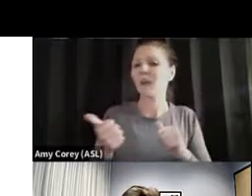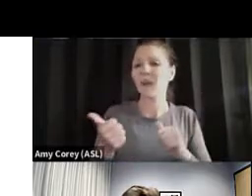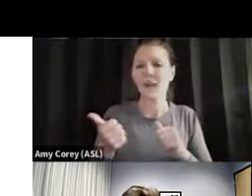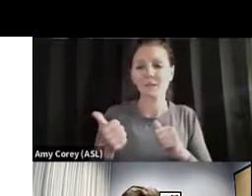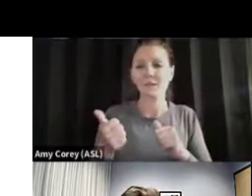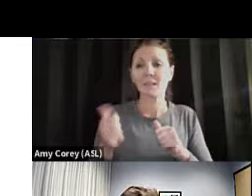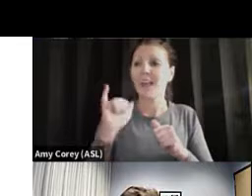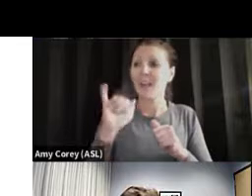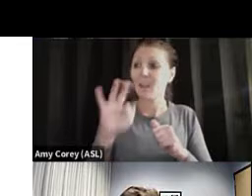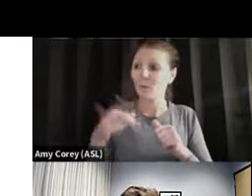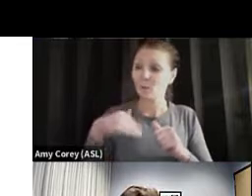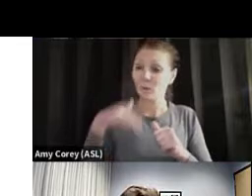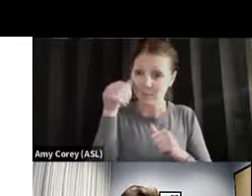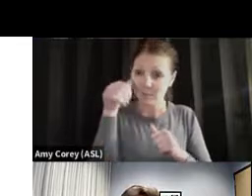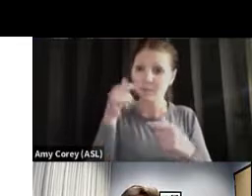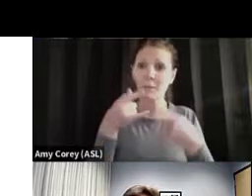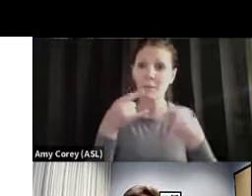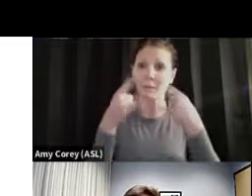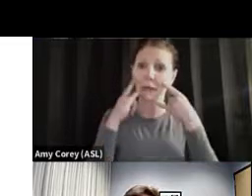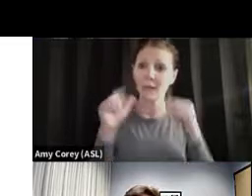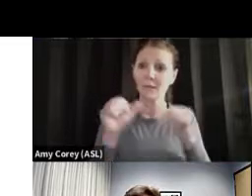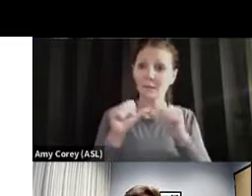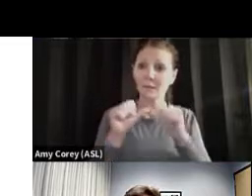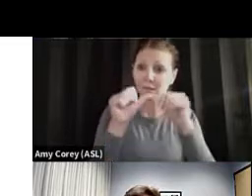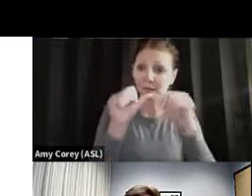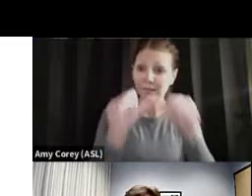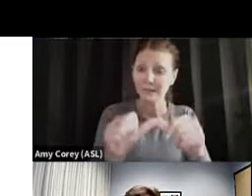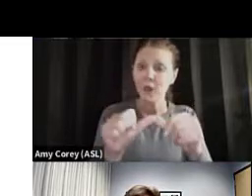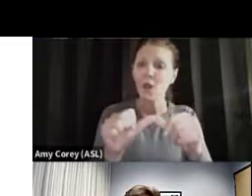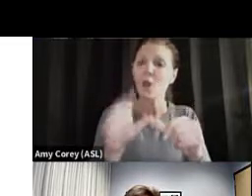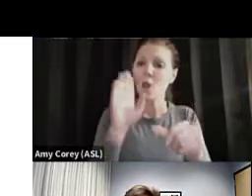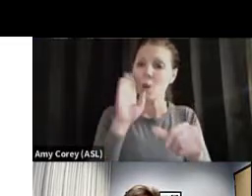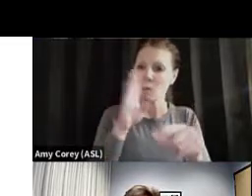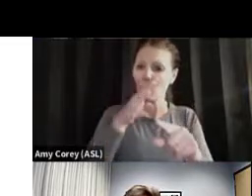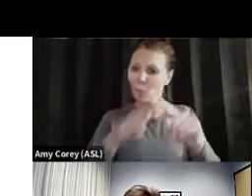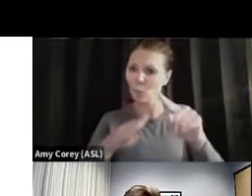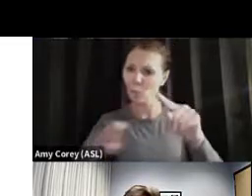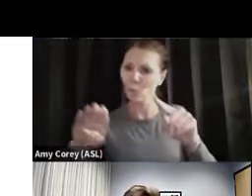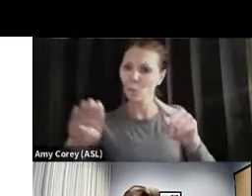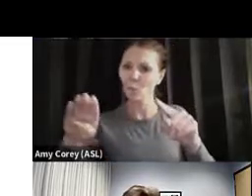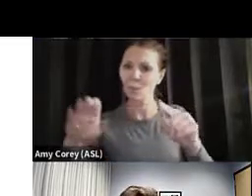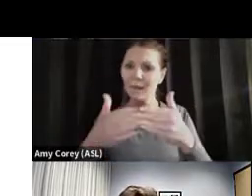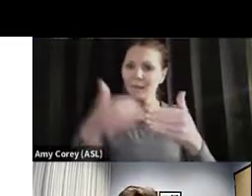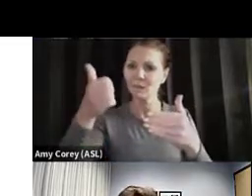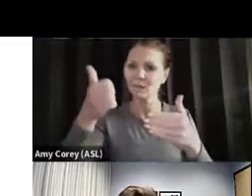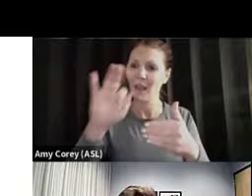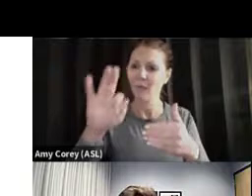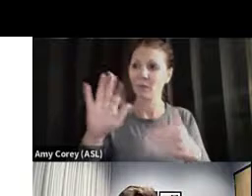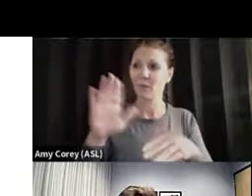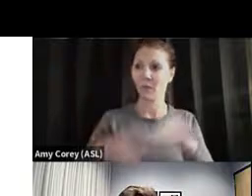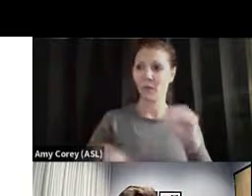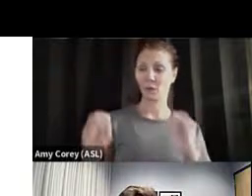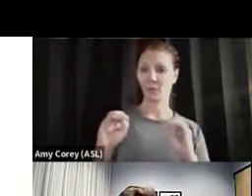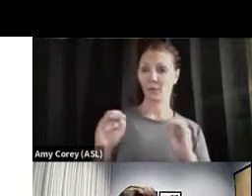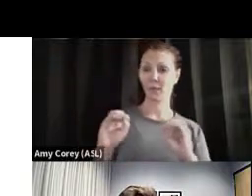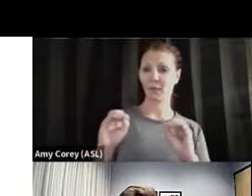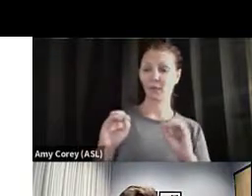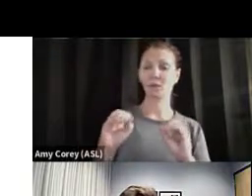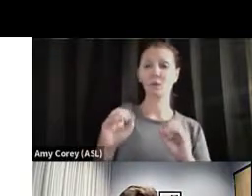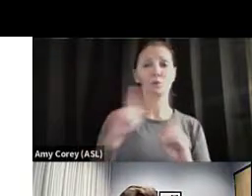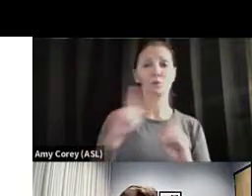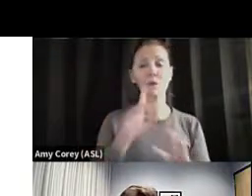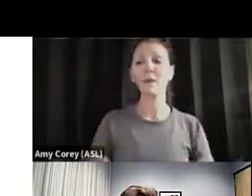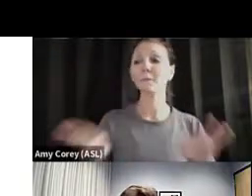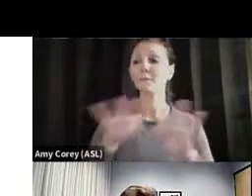get off the roller coaster a lot more quickly than if we don't do anything about that. again, vaccines, masking, social